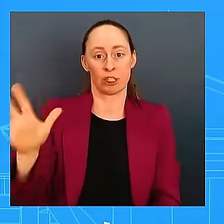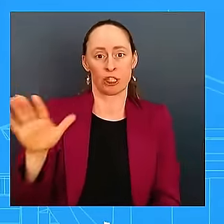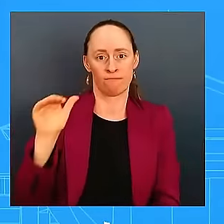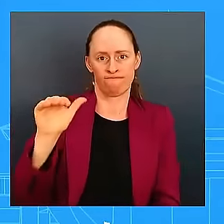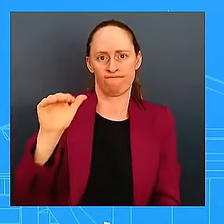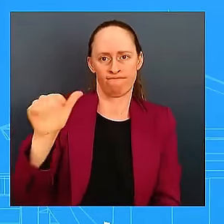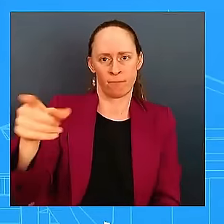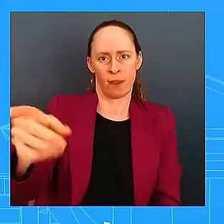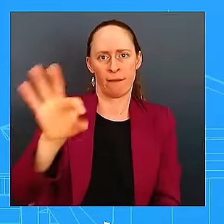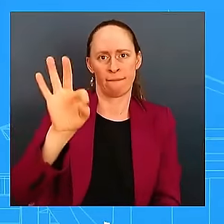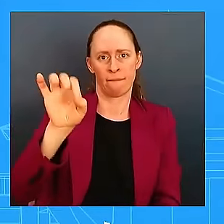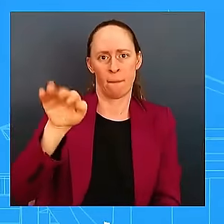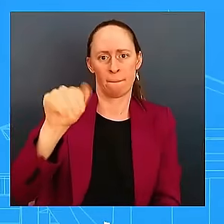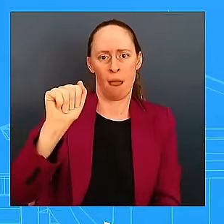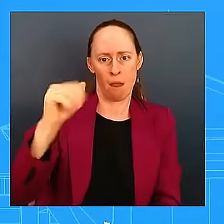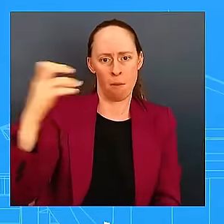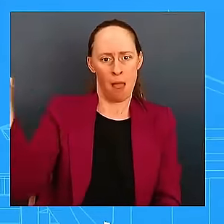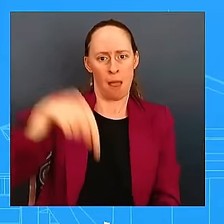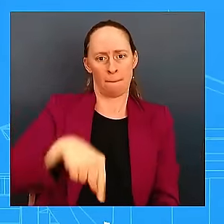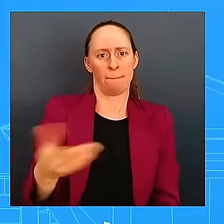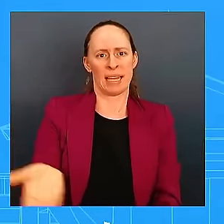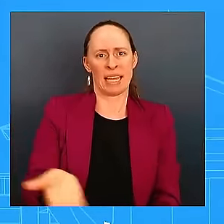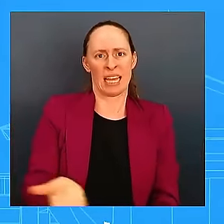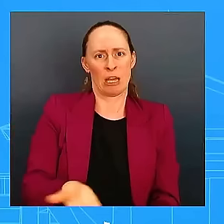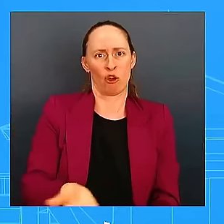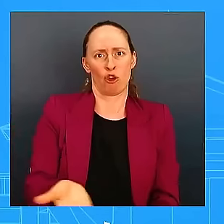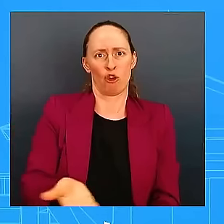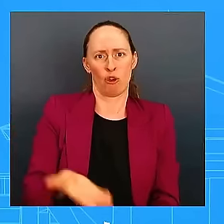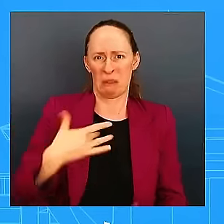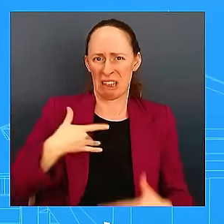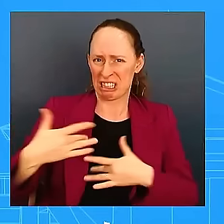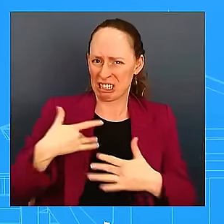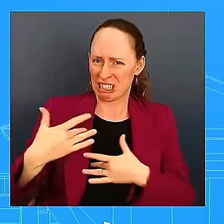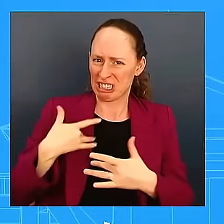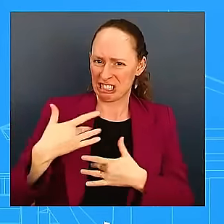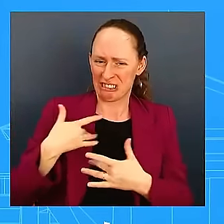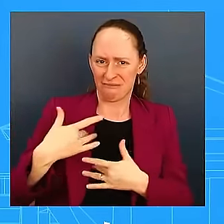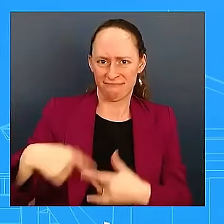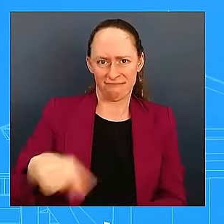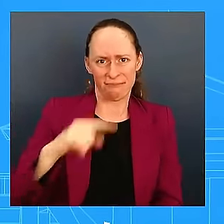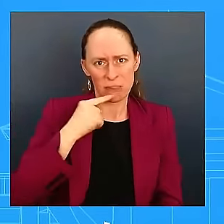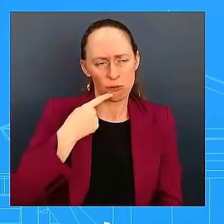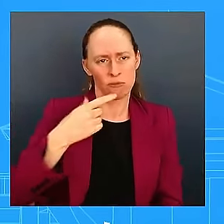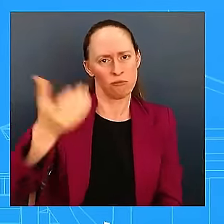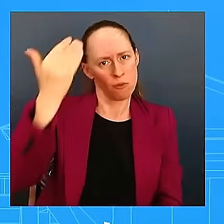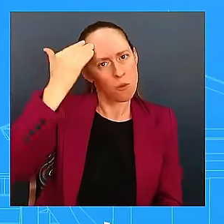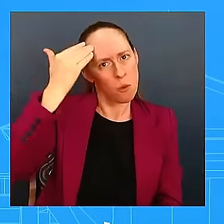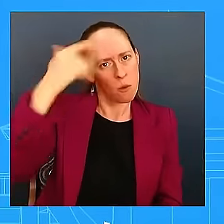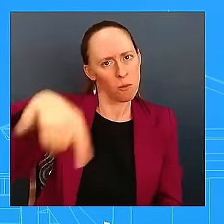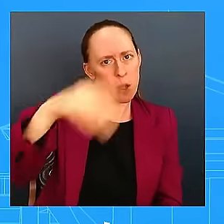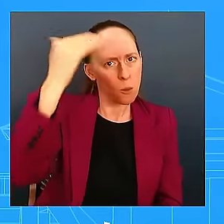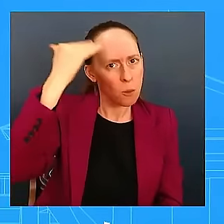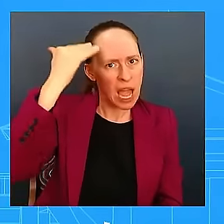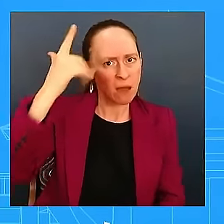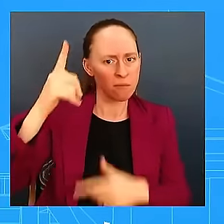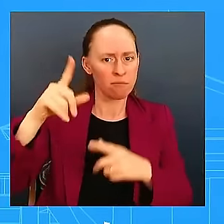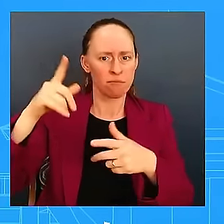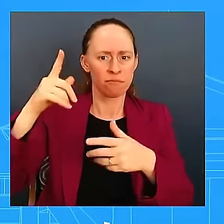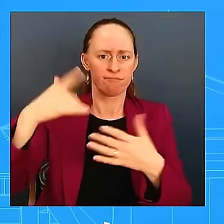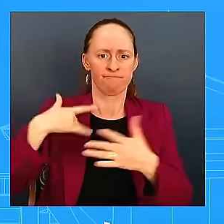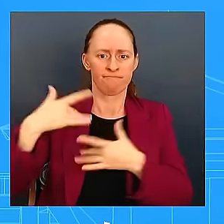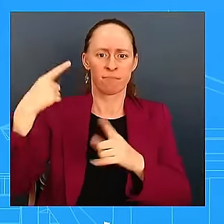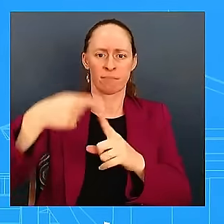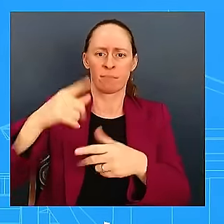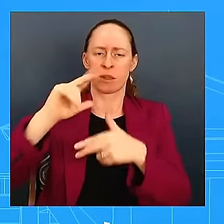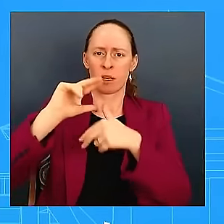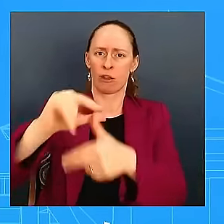how serious we want to make sure that people out there are taking this. They need to take this very seriously, and also, obviously, we wanted to lay out